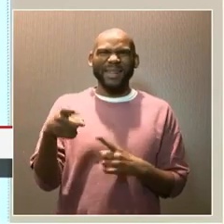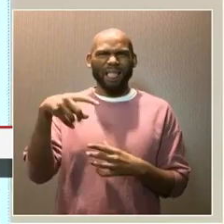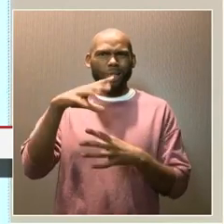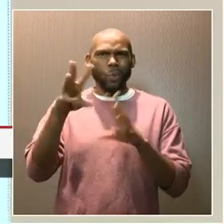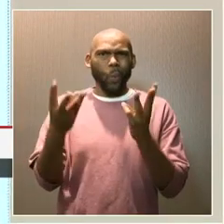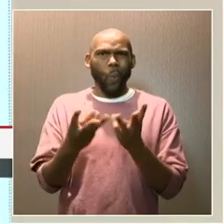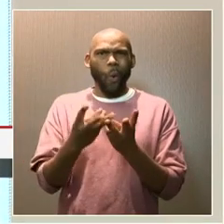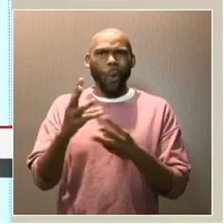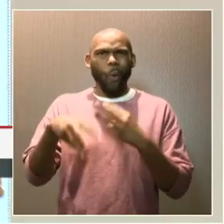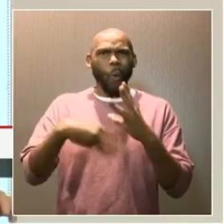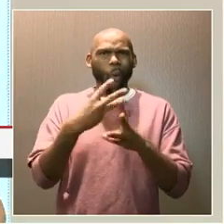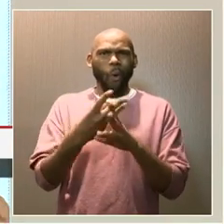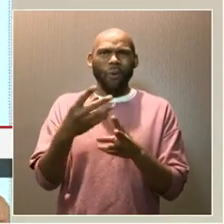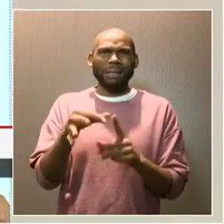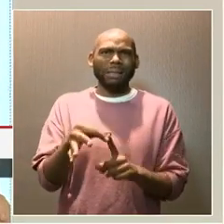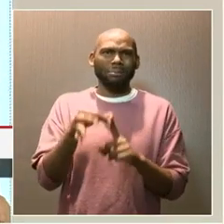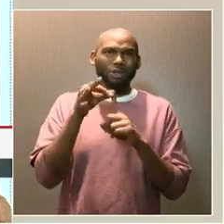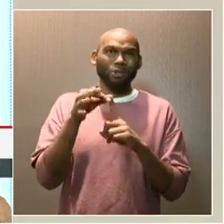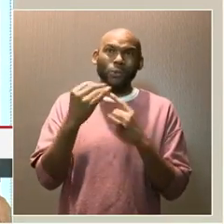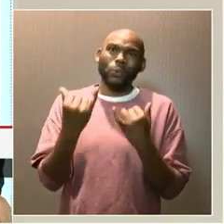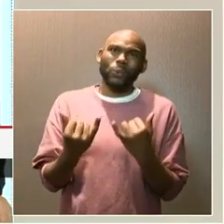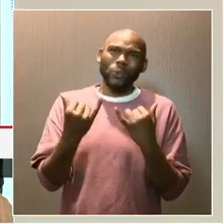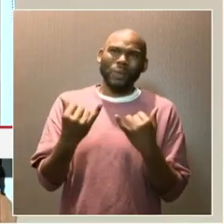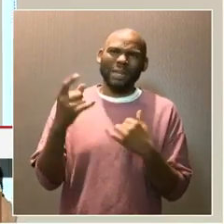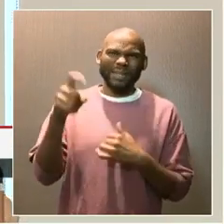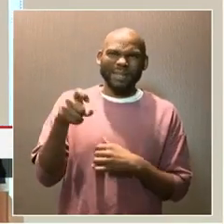this world, especially today.